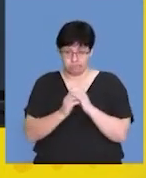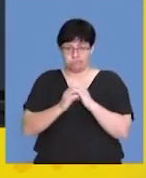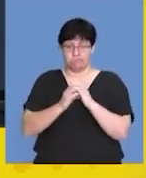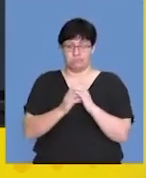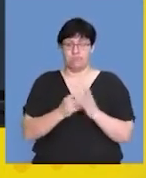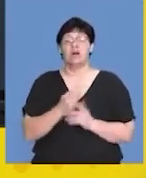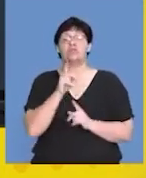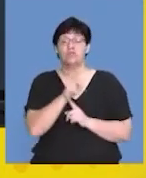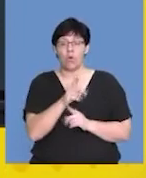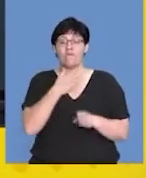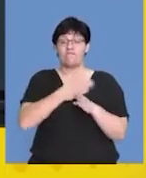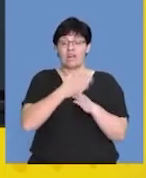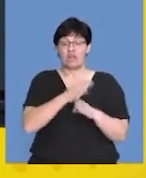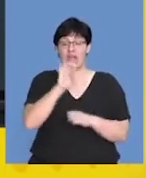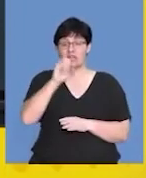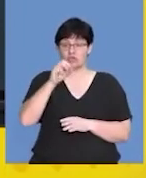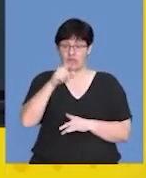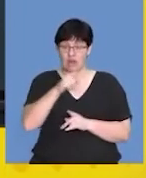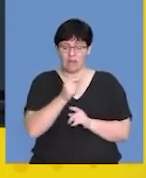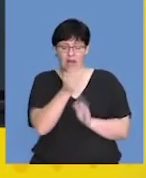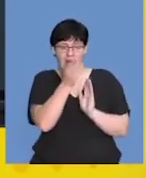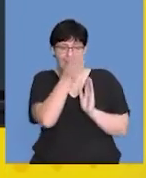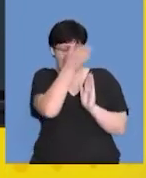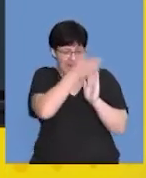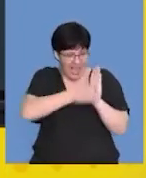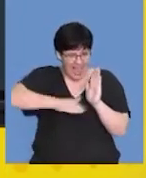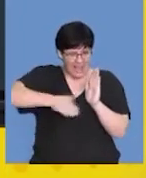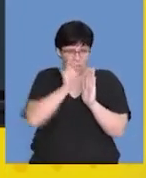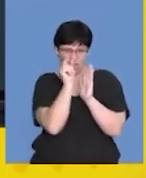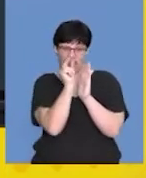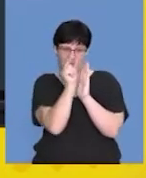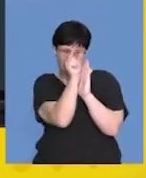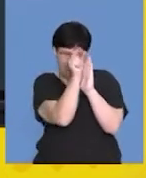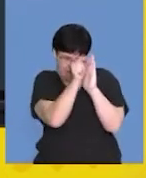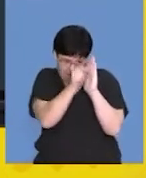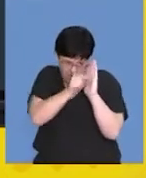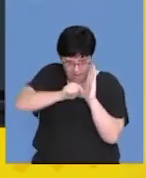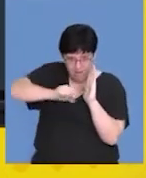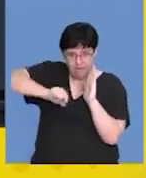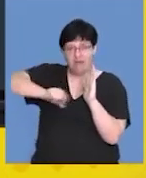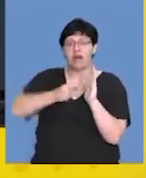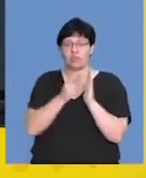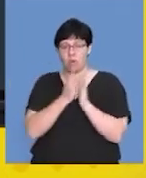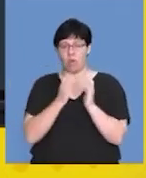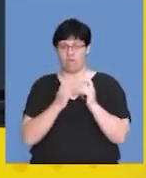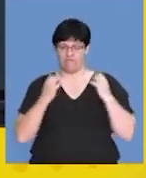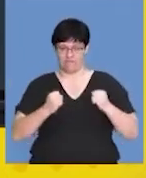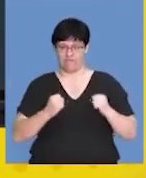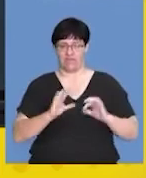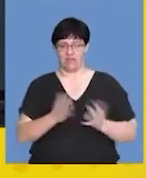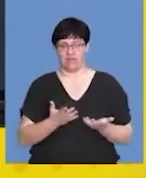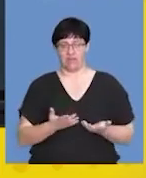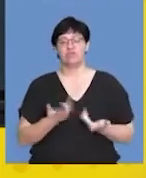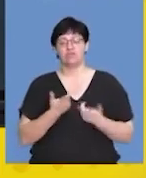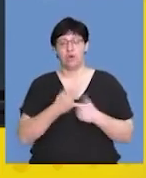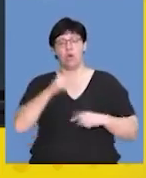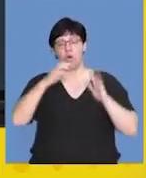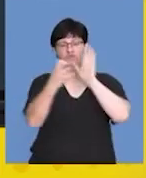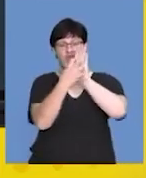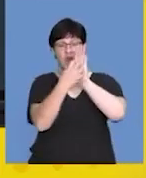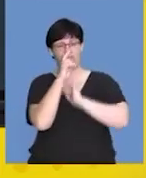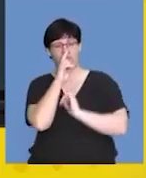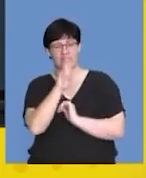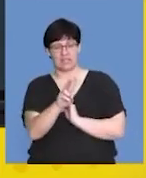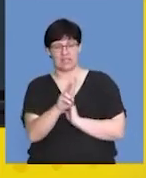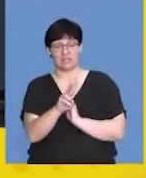function of estrogen is to prepare the thickness of the lining of the endometrium so that it becomes more vascular. So, in many graphs that you would have